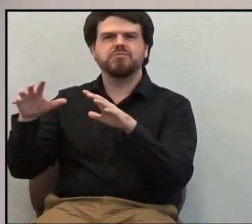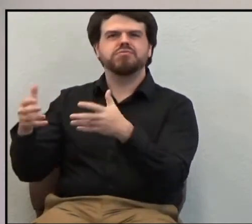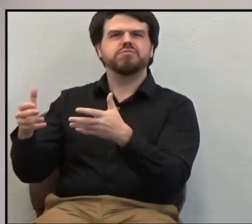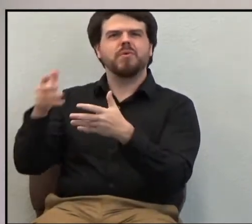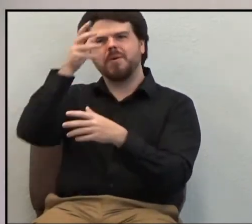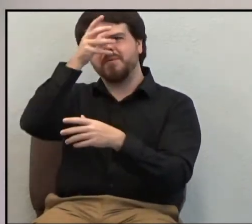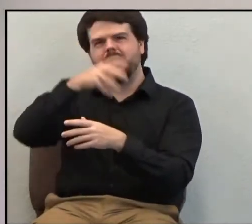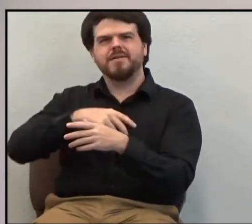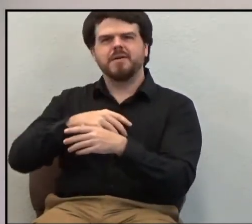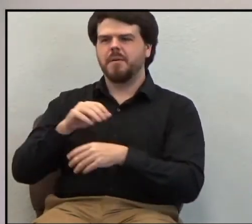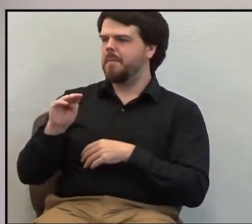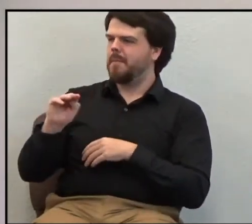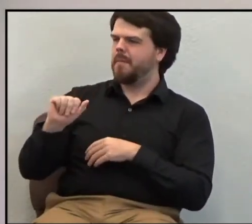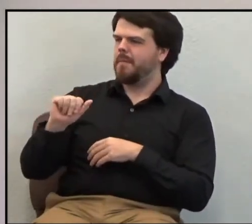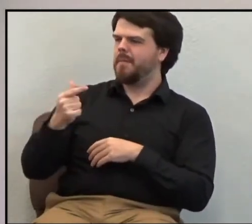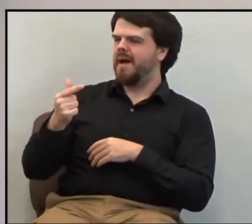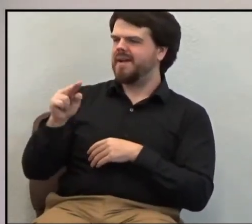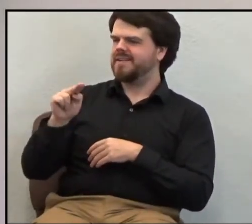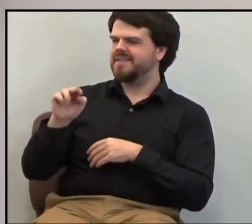Magnificent men.